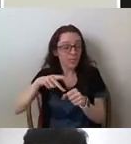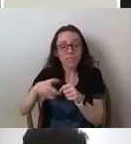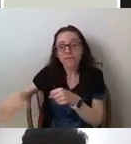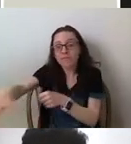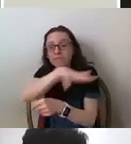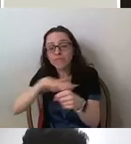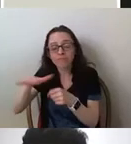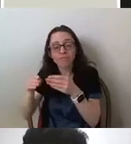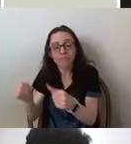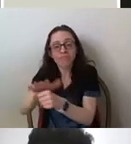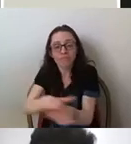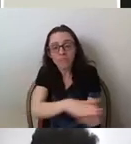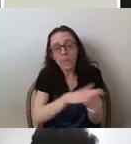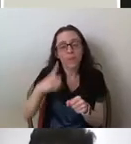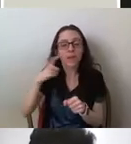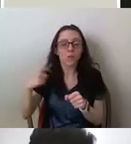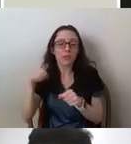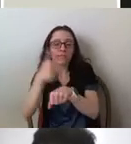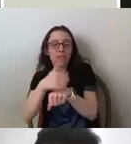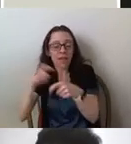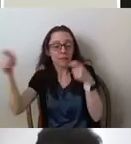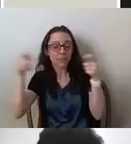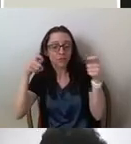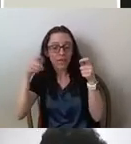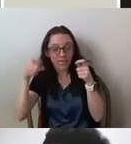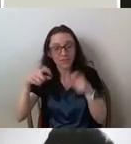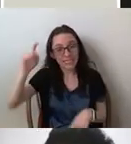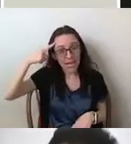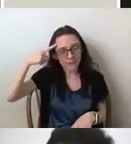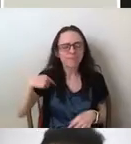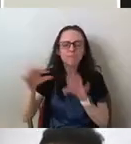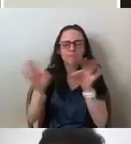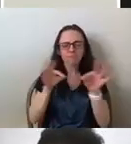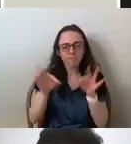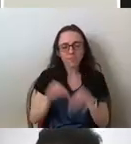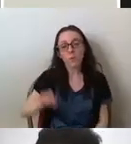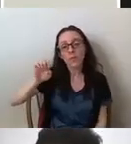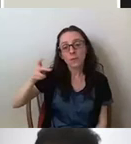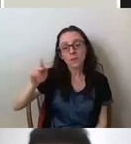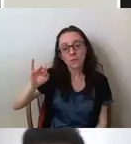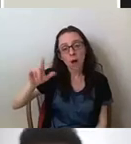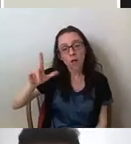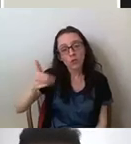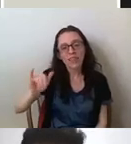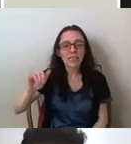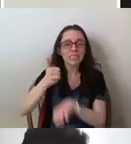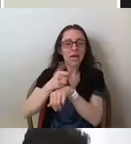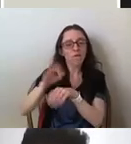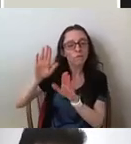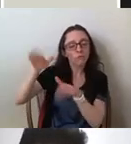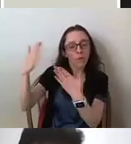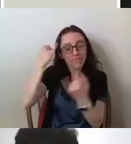development of the administrative state. Now, just to unpack this, you know, an epistemology is a set of propositions. An